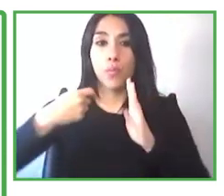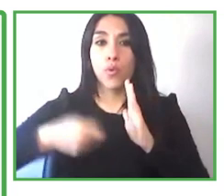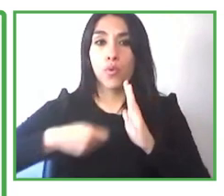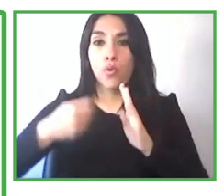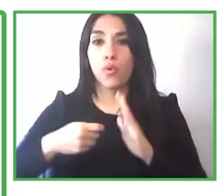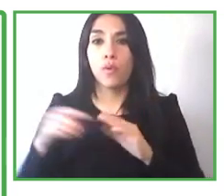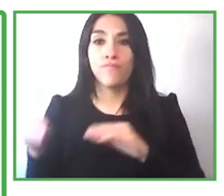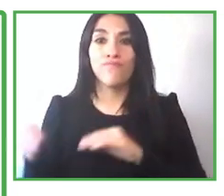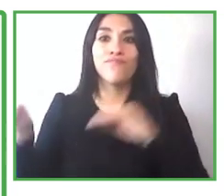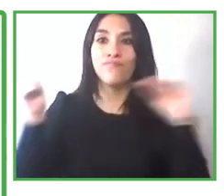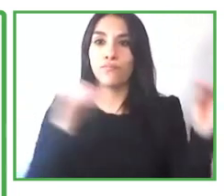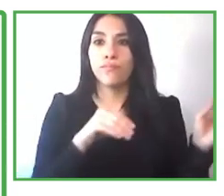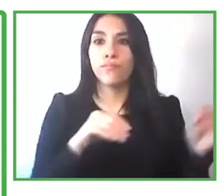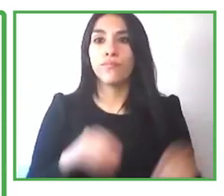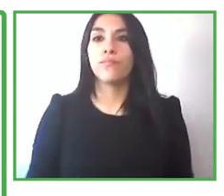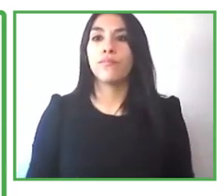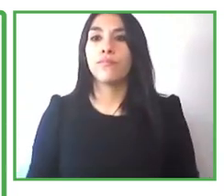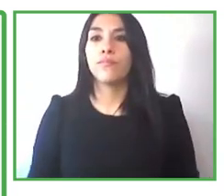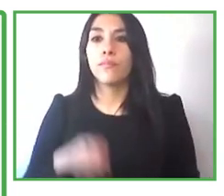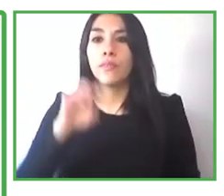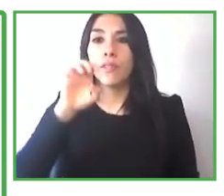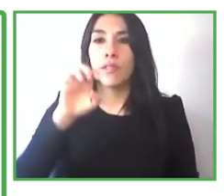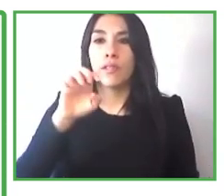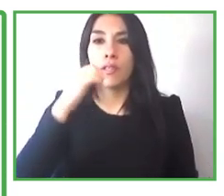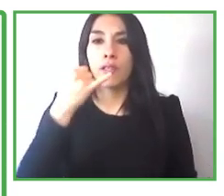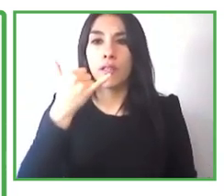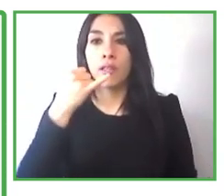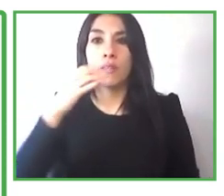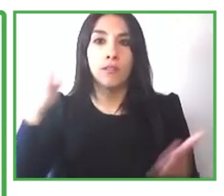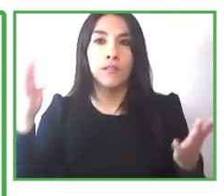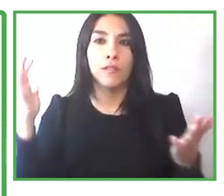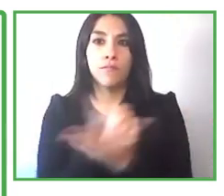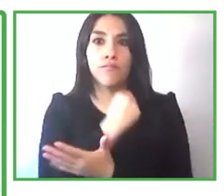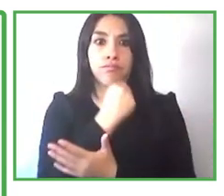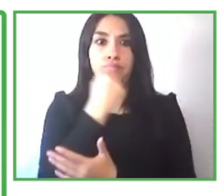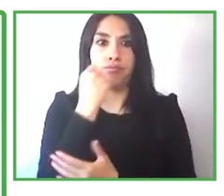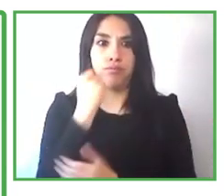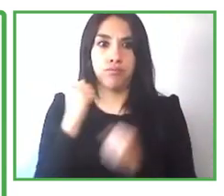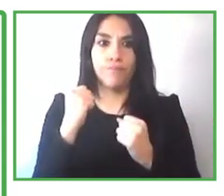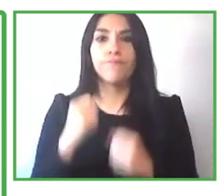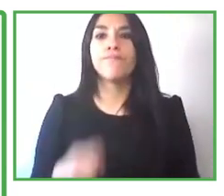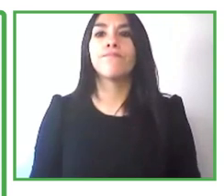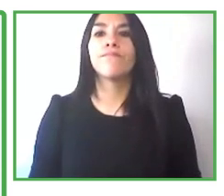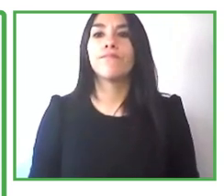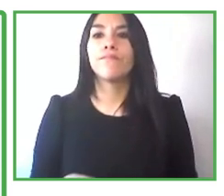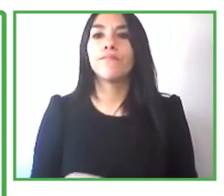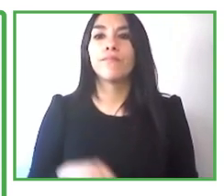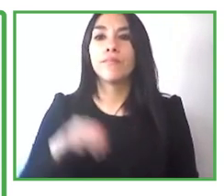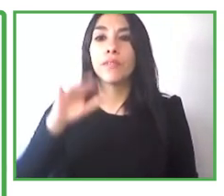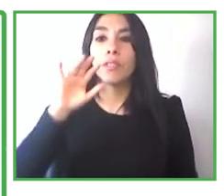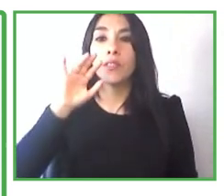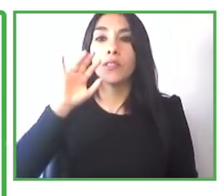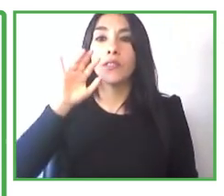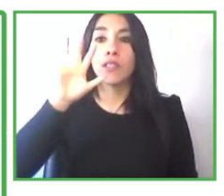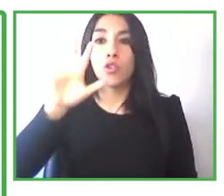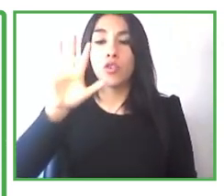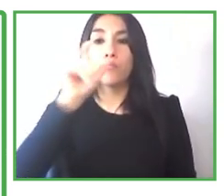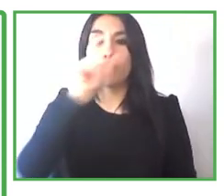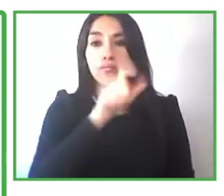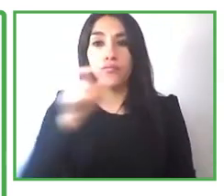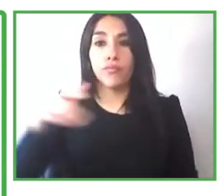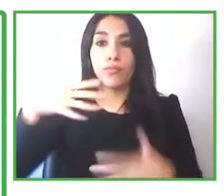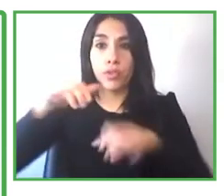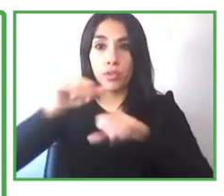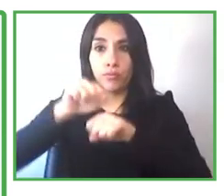graduates who have been offered permanent contracts since we first started with the first internship in 2017 so